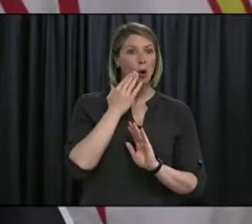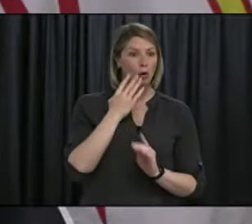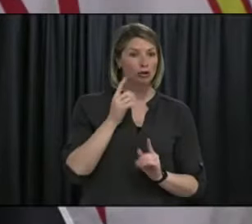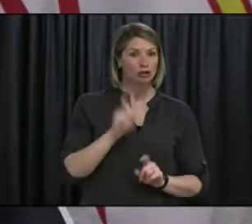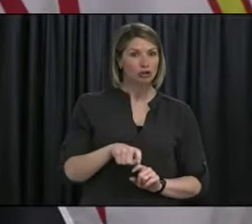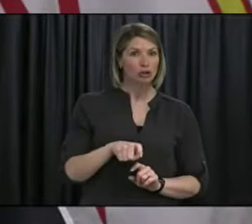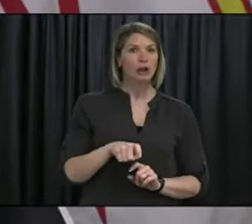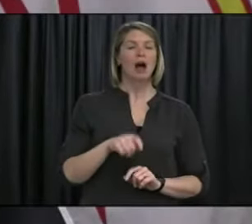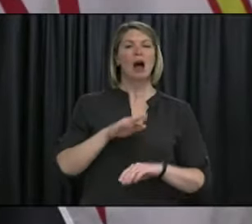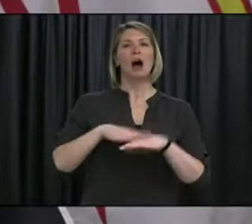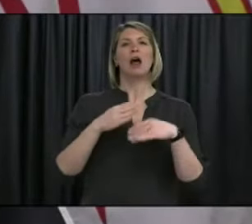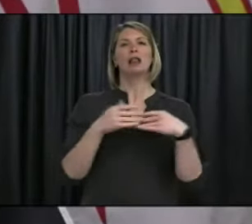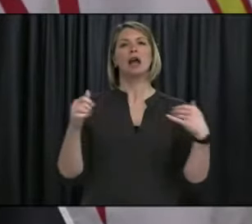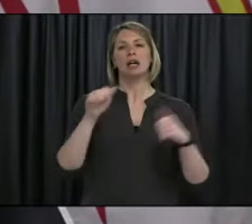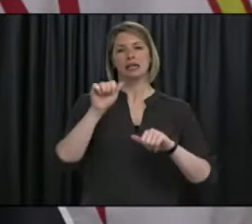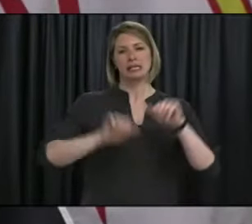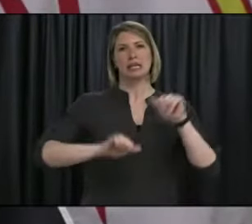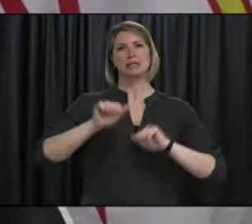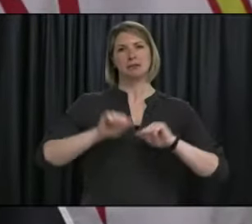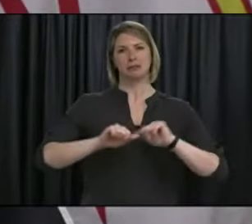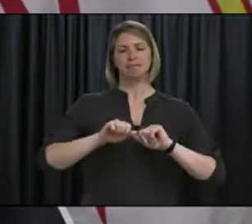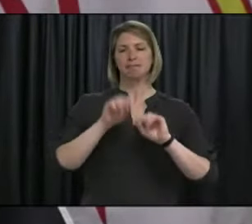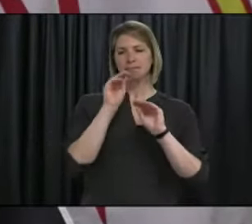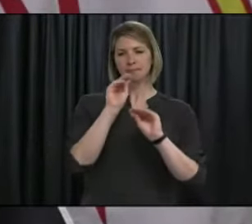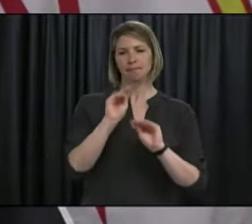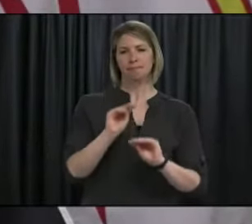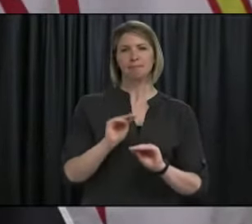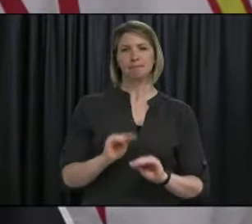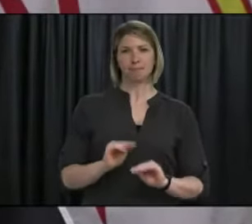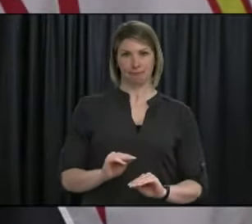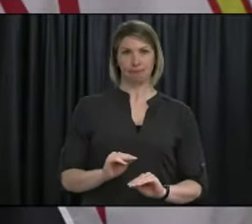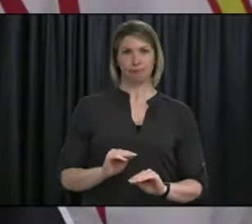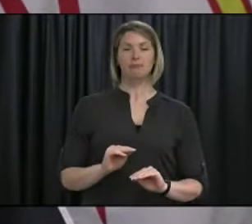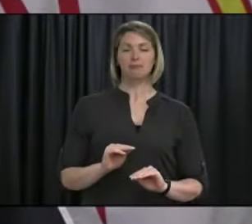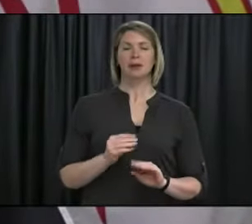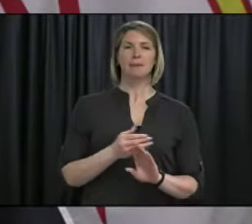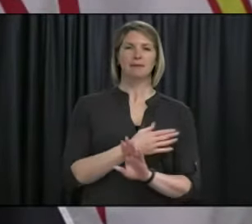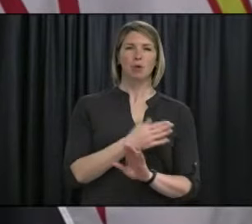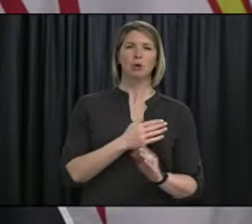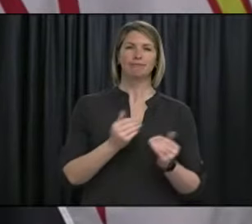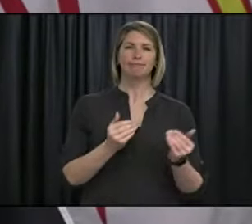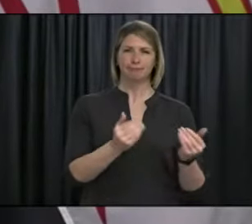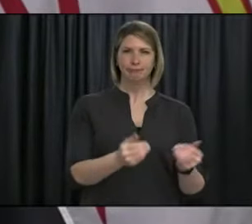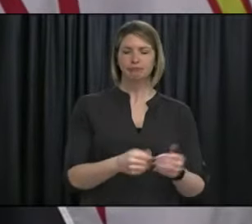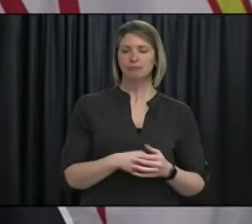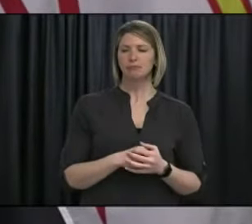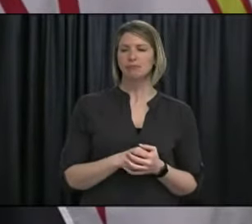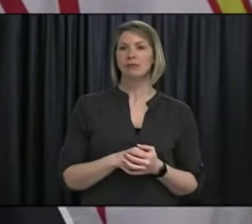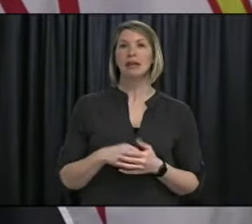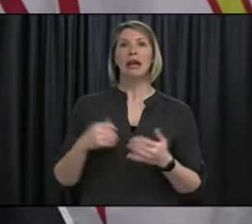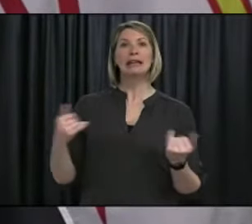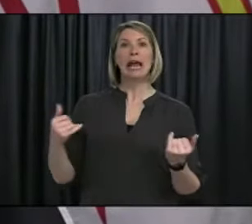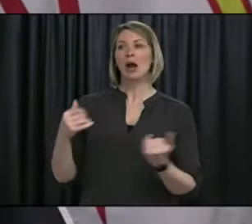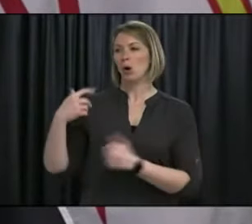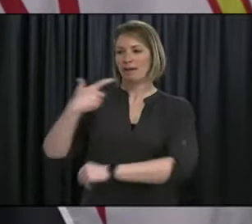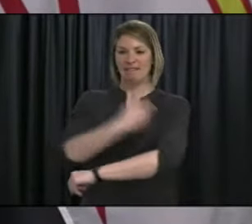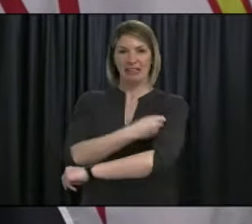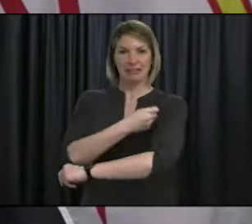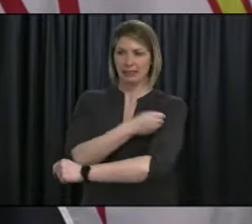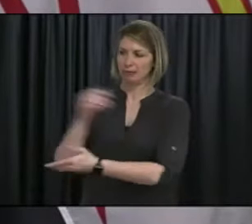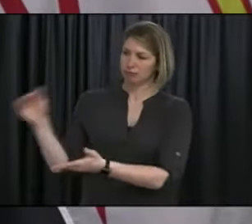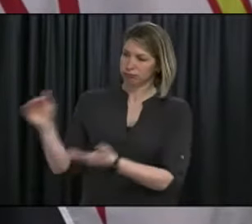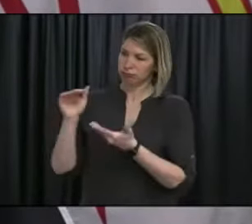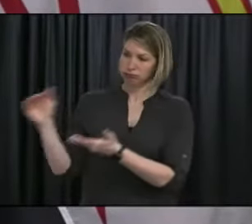tool. We are now receiving a steady supply of vaccine. Approximately 63,000 doses have been administered,